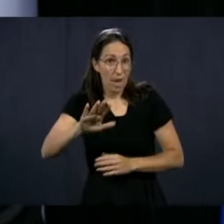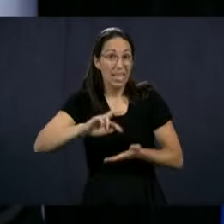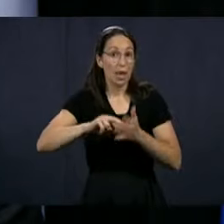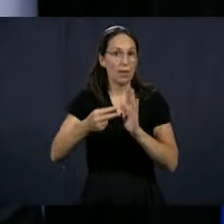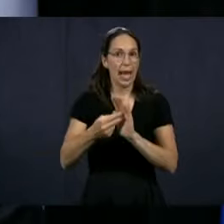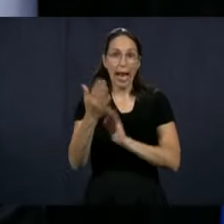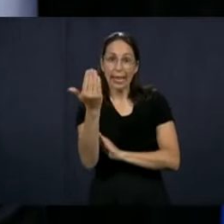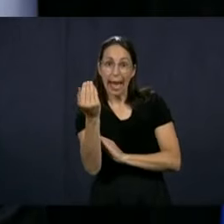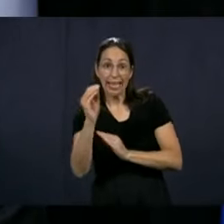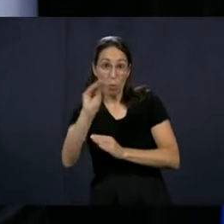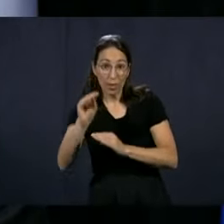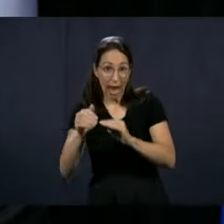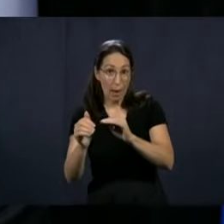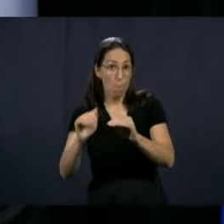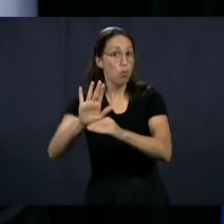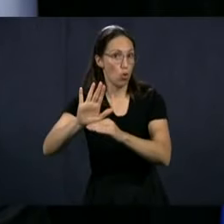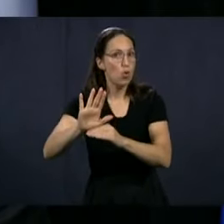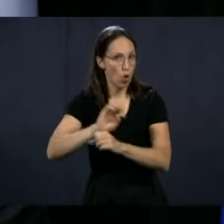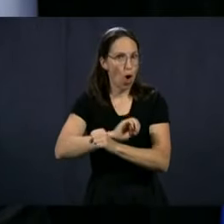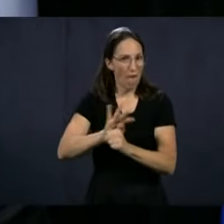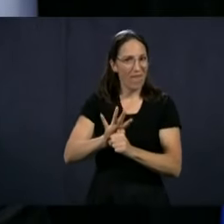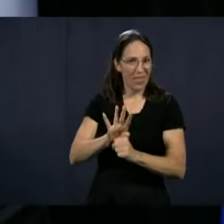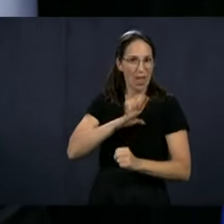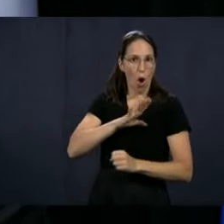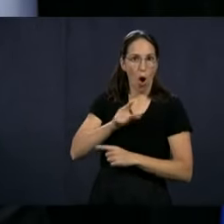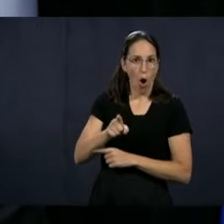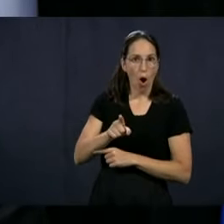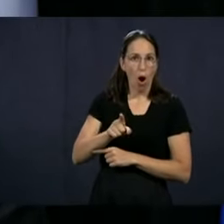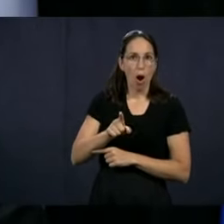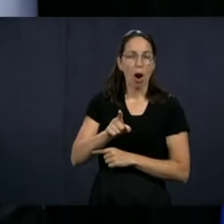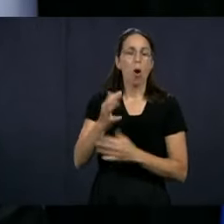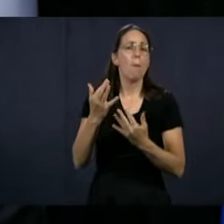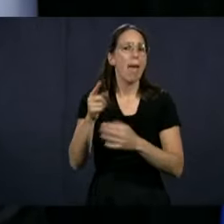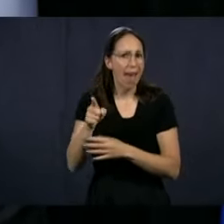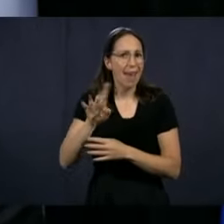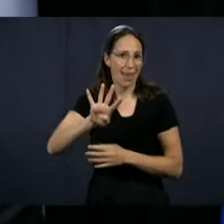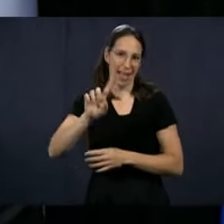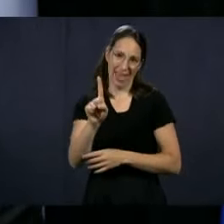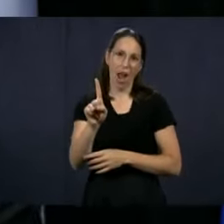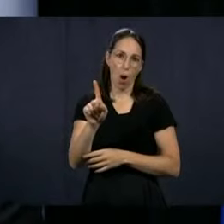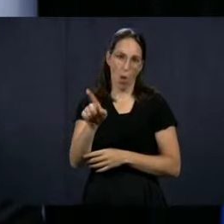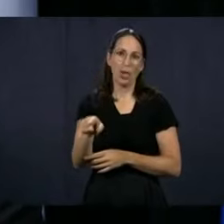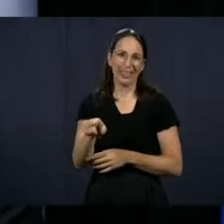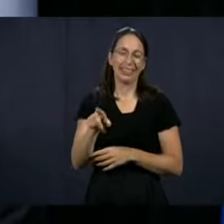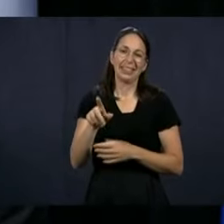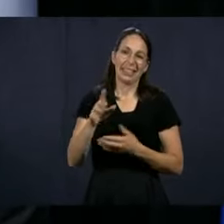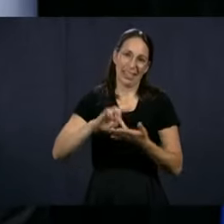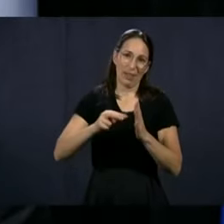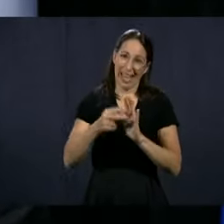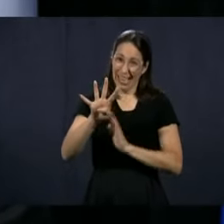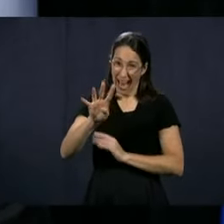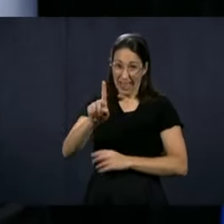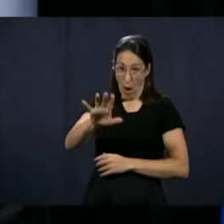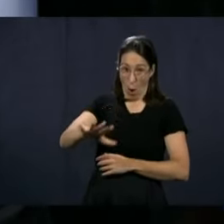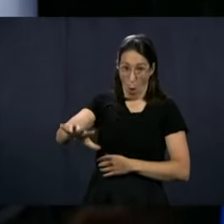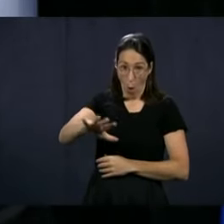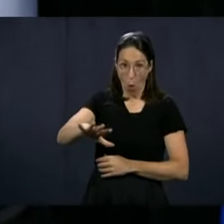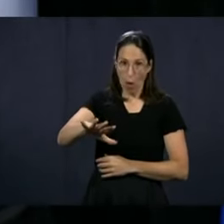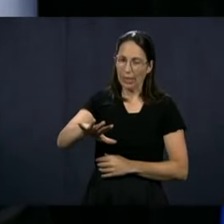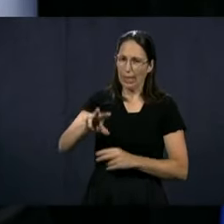those that have over 15% of cases, there's 41 CHSLDs. So,